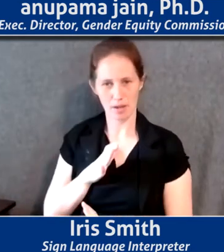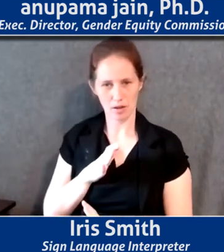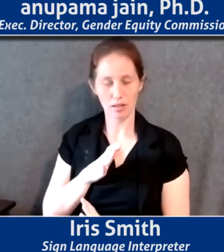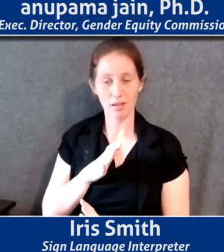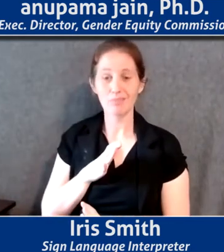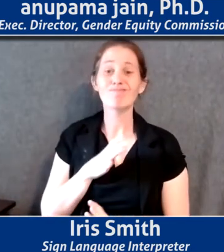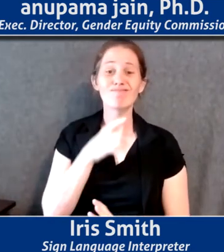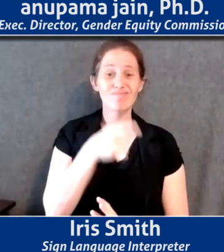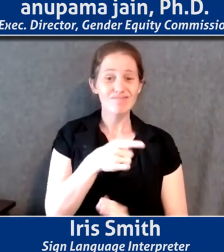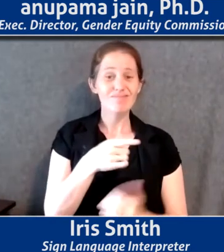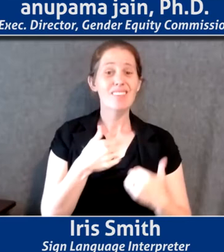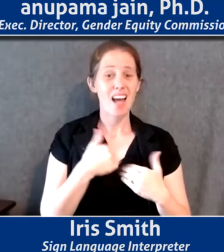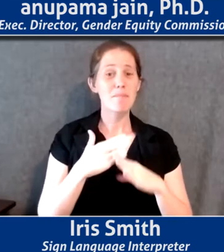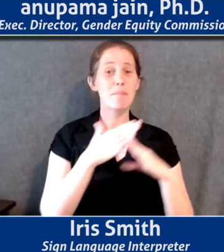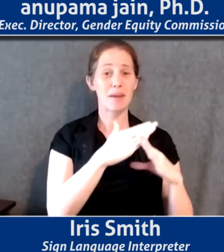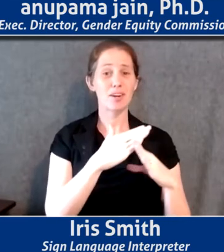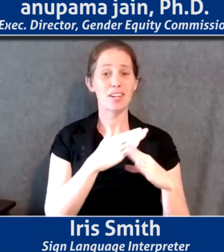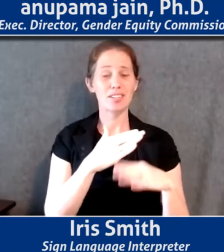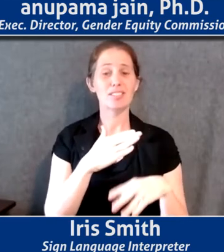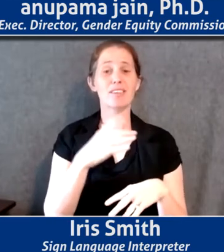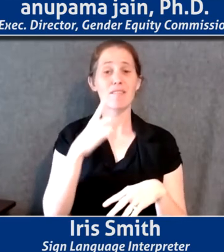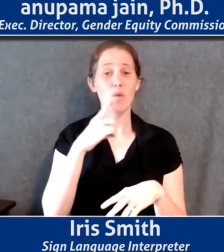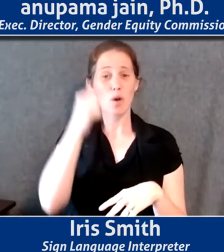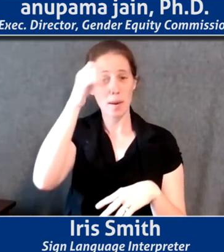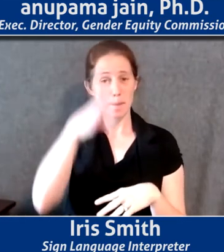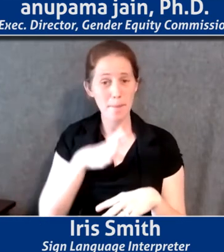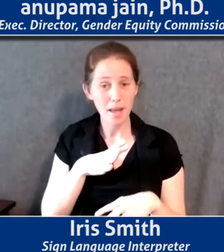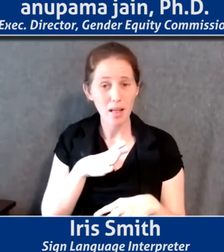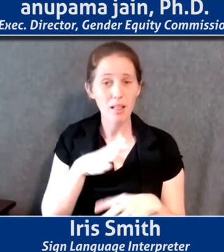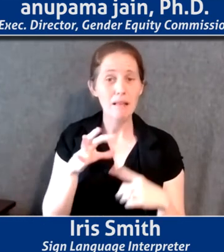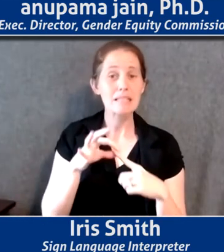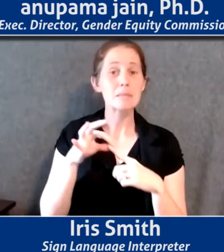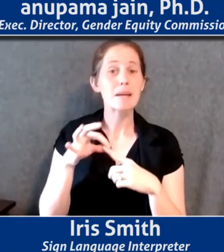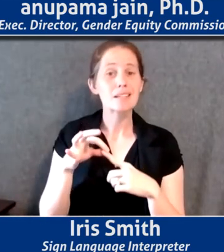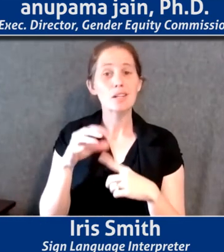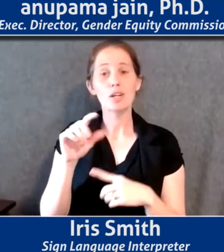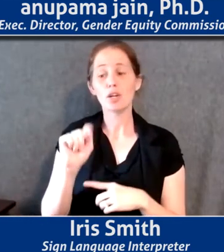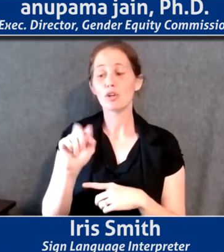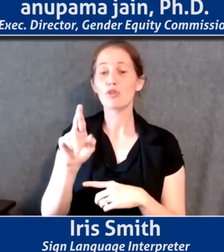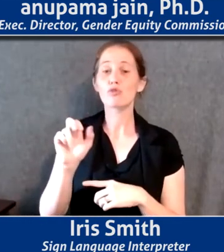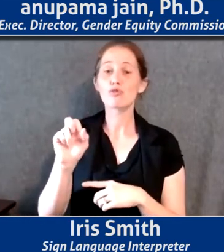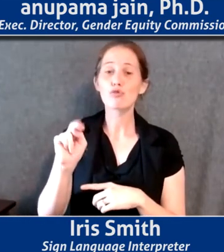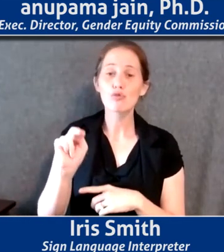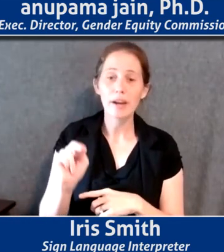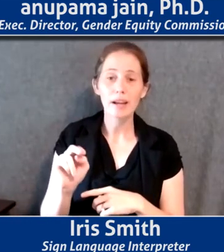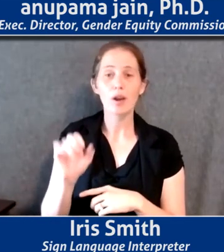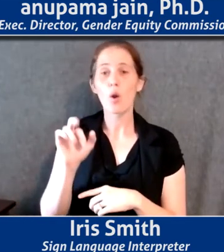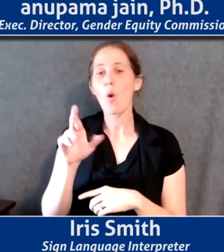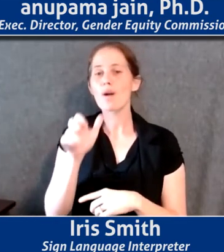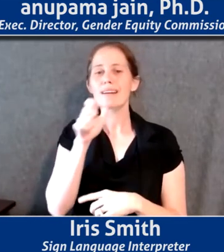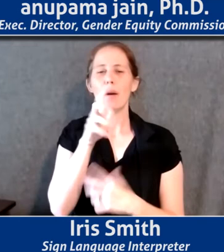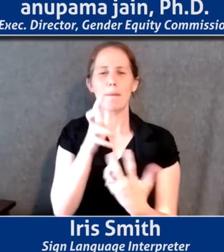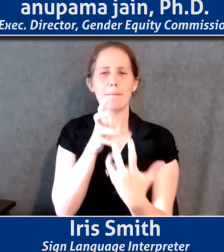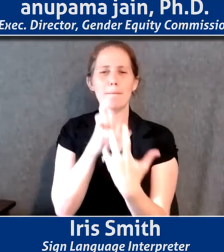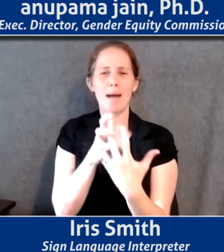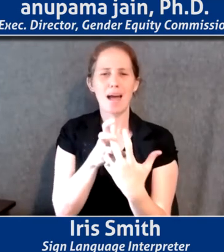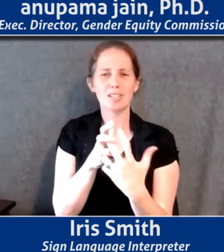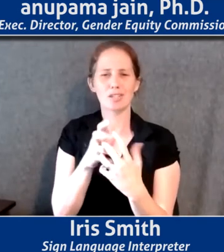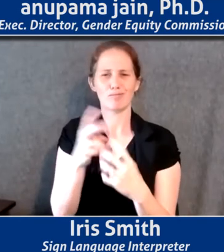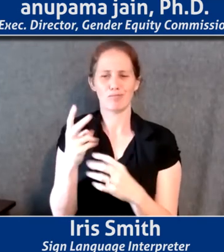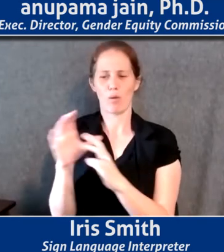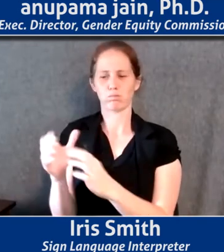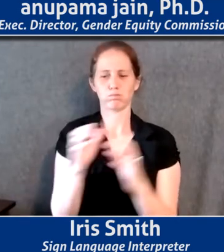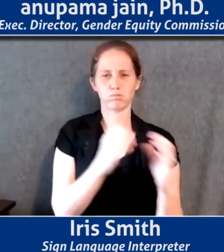exist for people who are identified as male and especially for people who are trans or otherwise don't match either category.